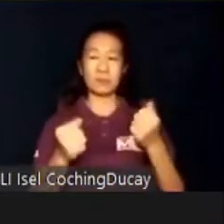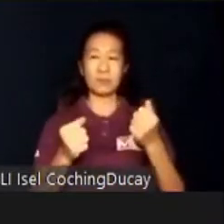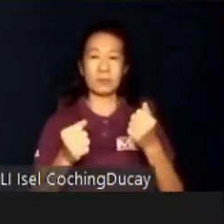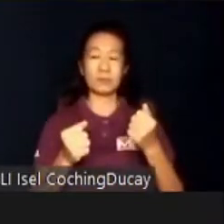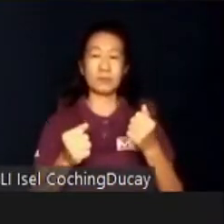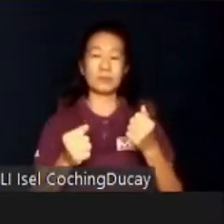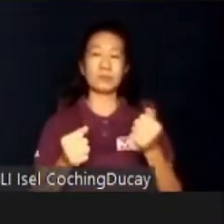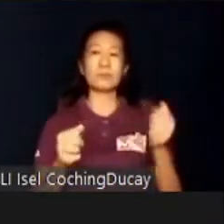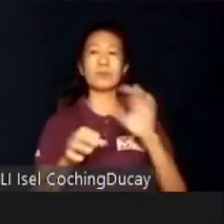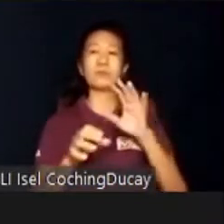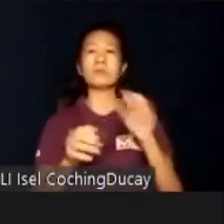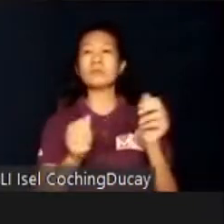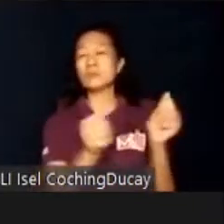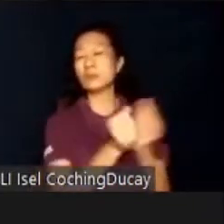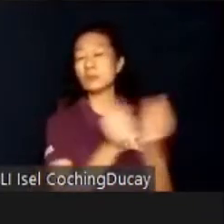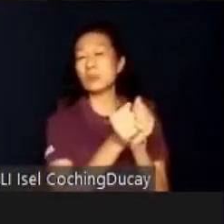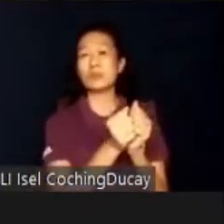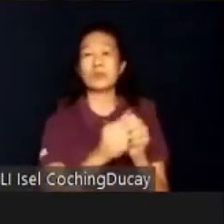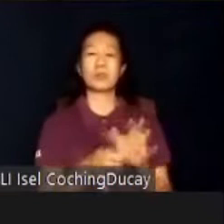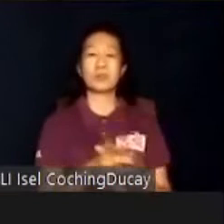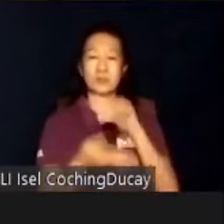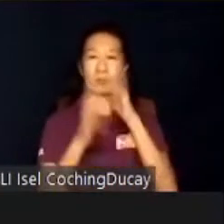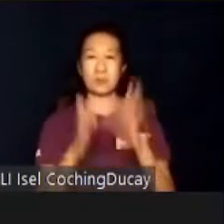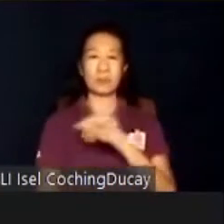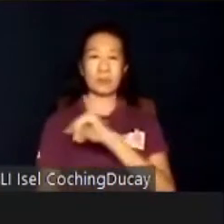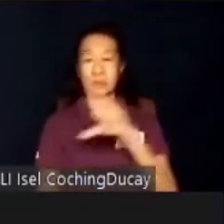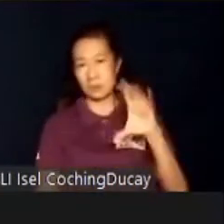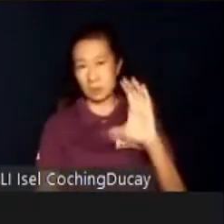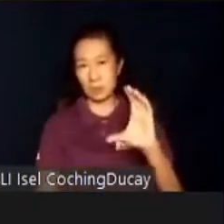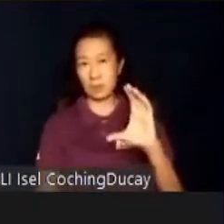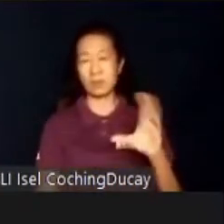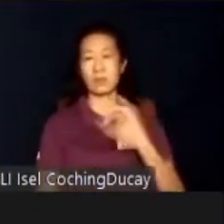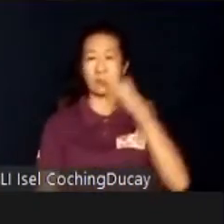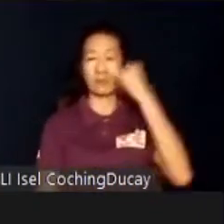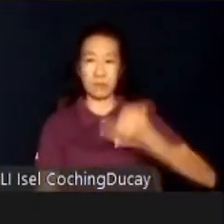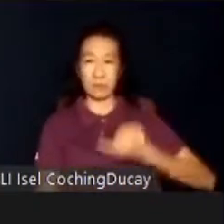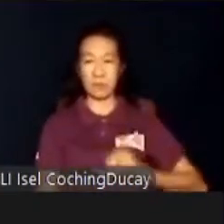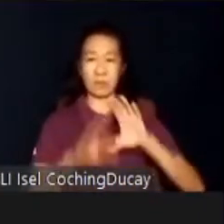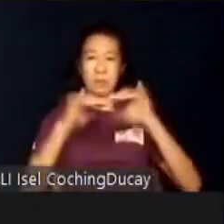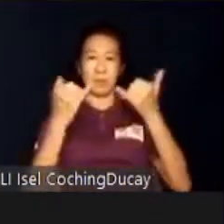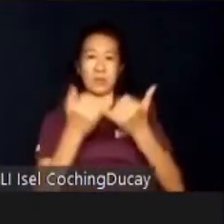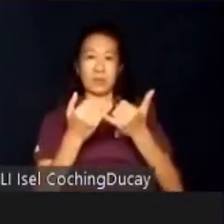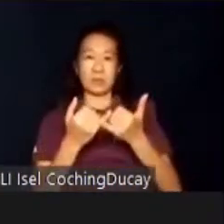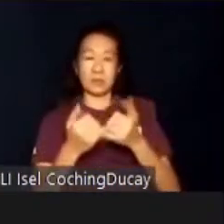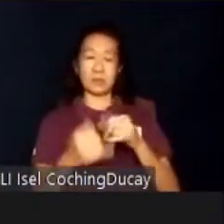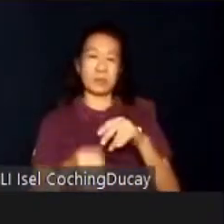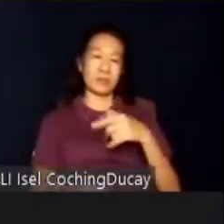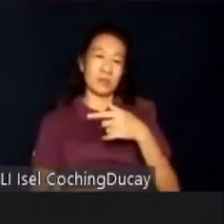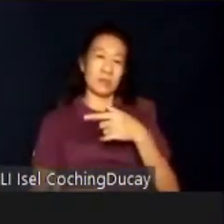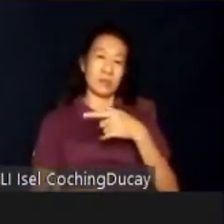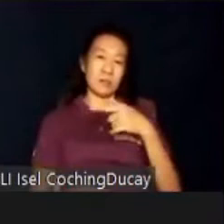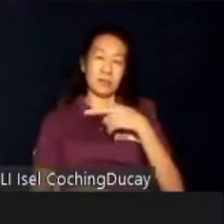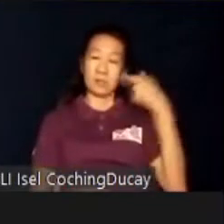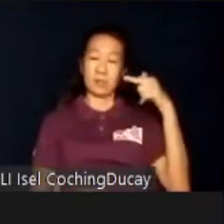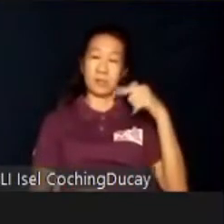students effectively. IMLC also has invited some companies such as Greenwich to outsource work